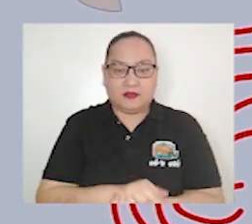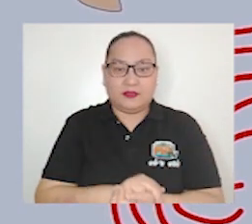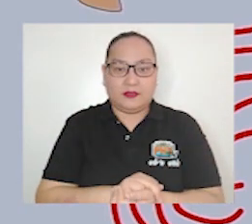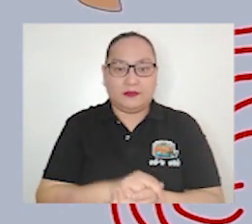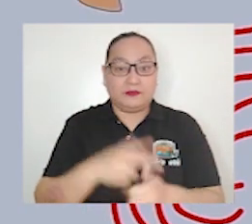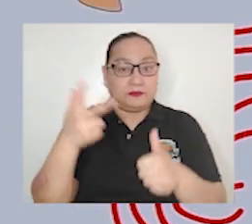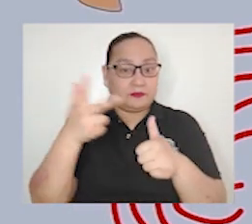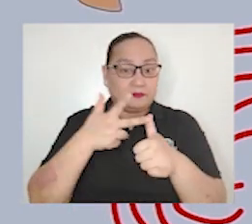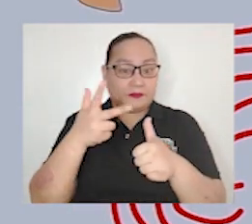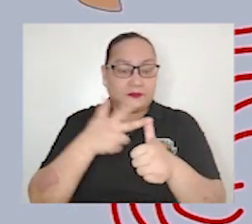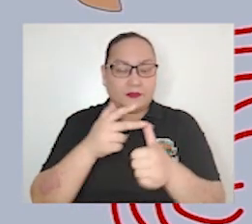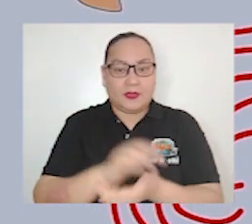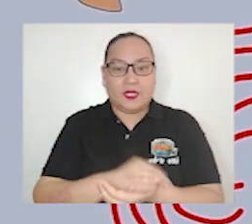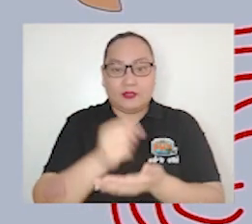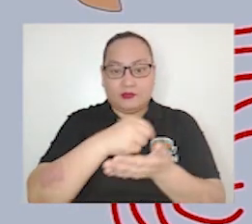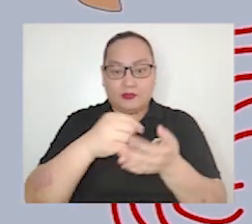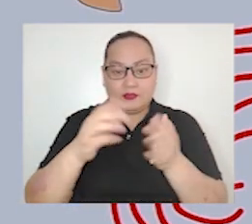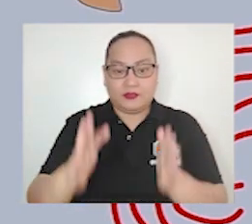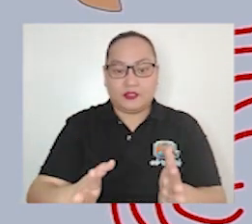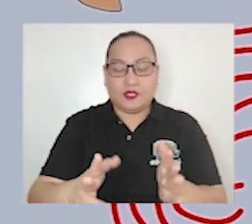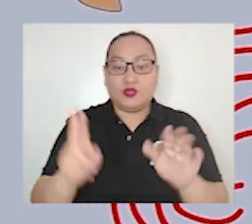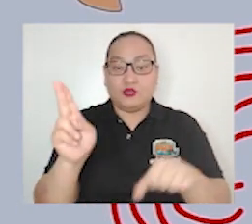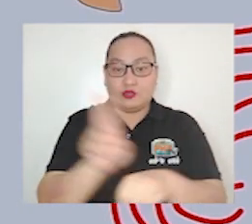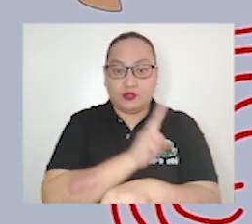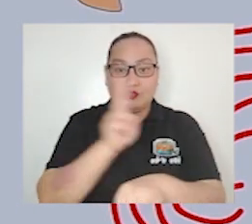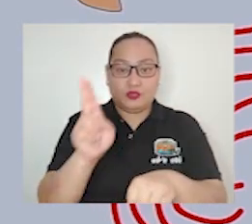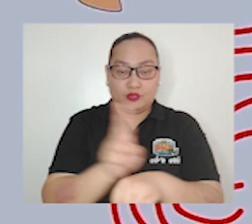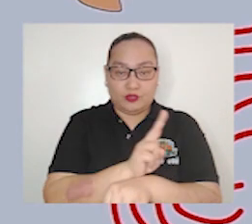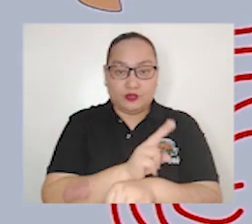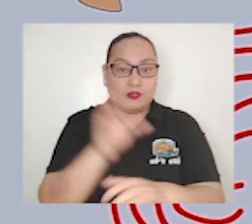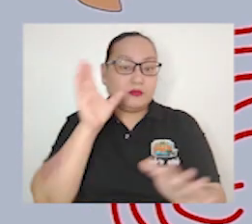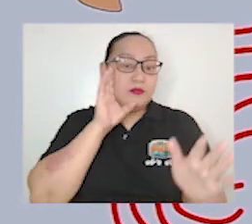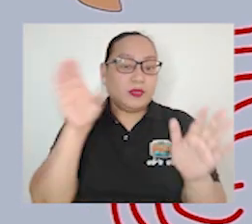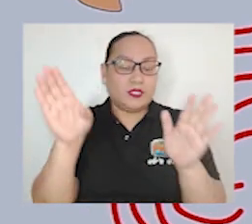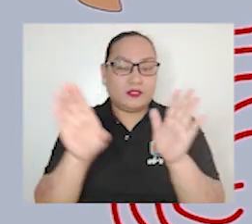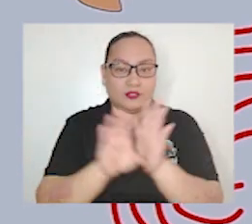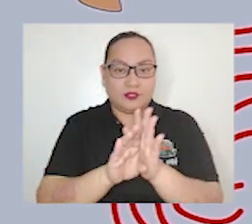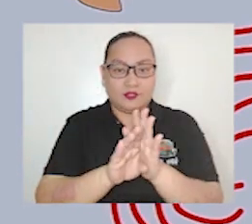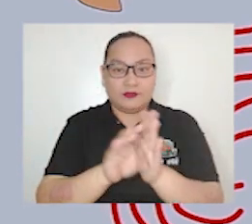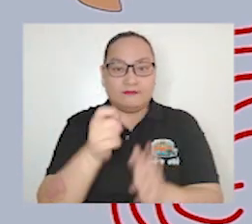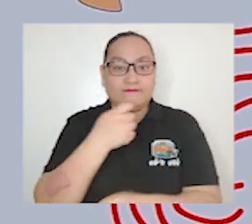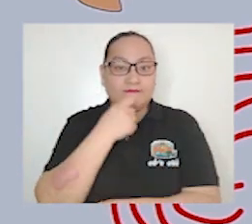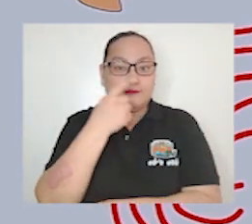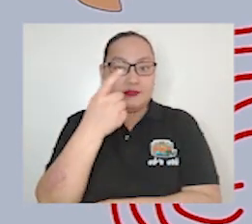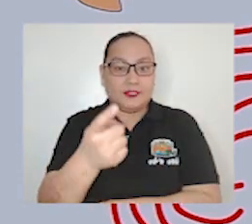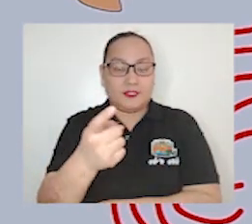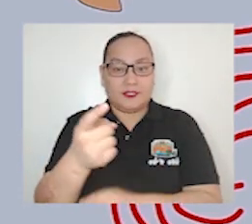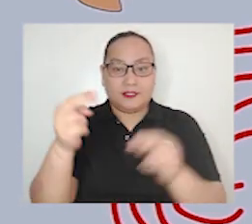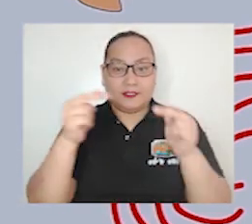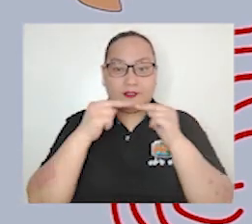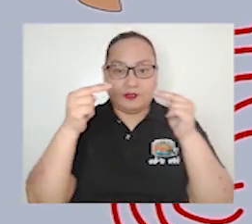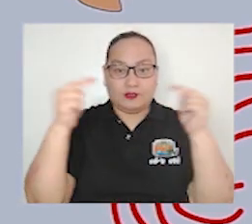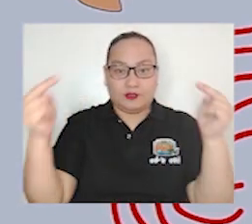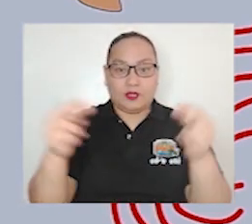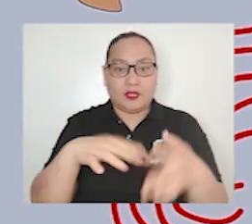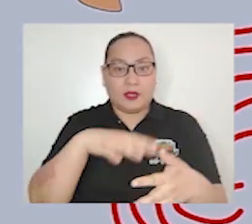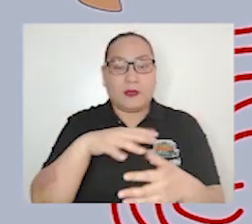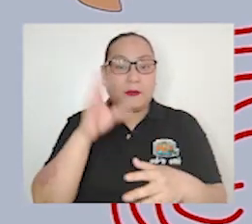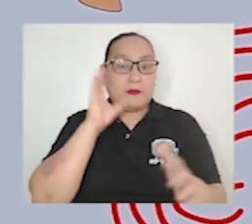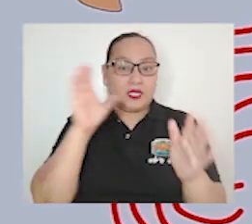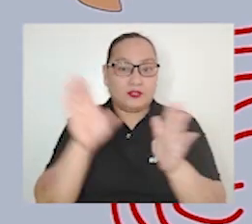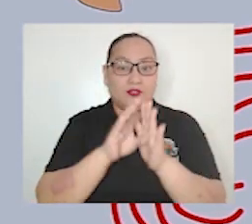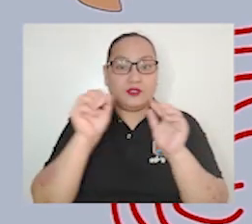Journalists use photographs to tell the news As they say a picture contains a thousand